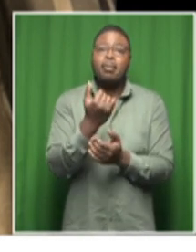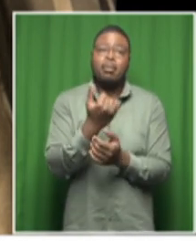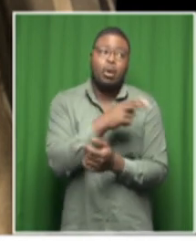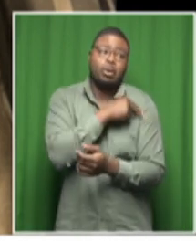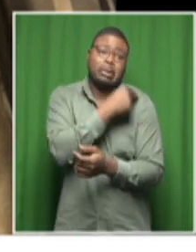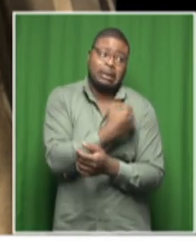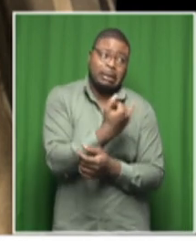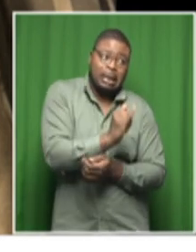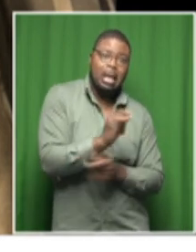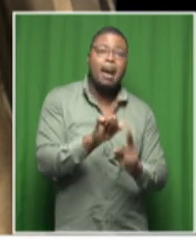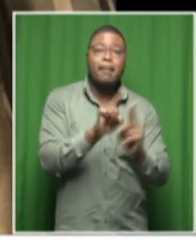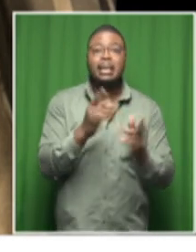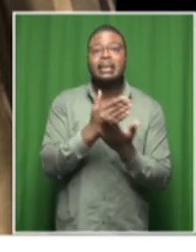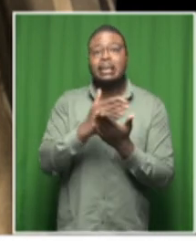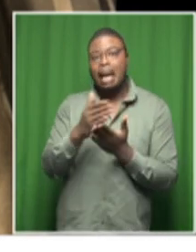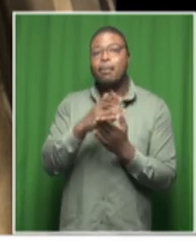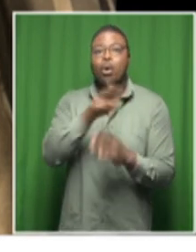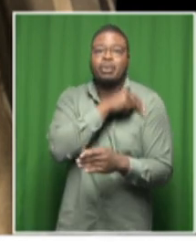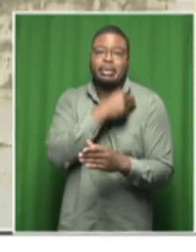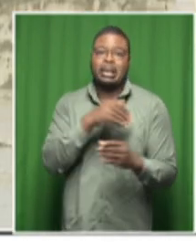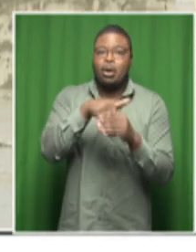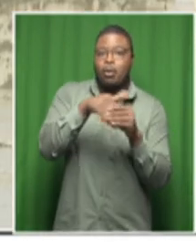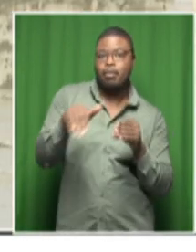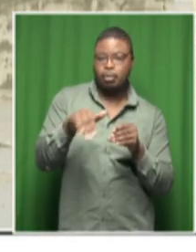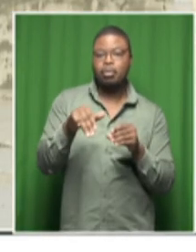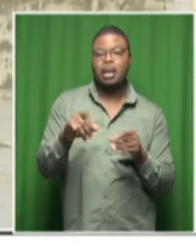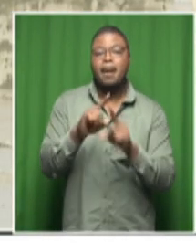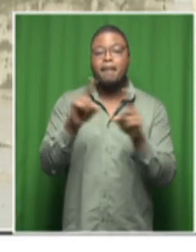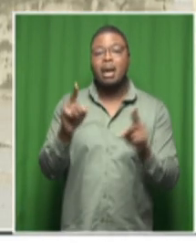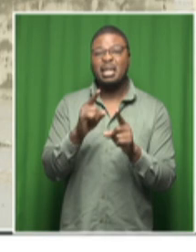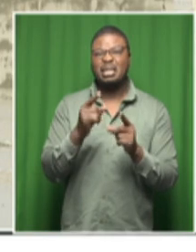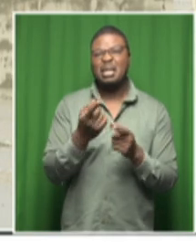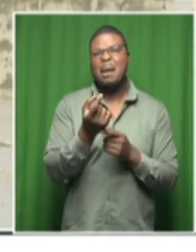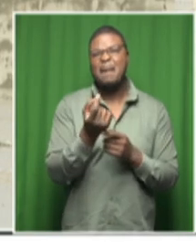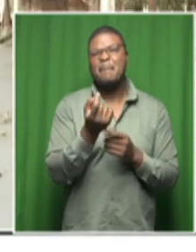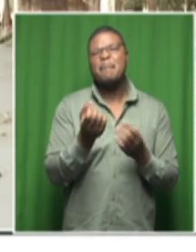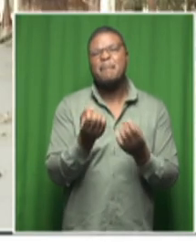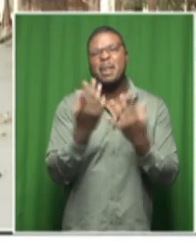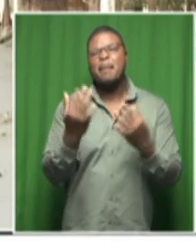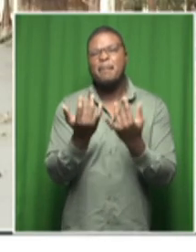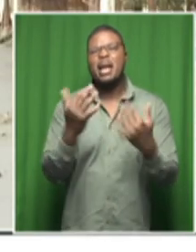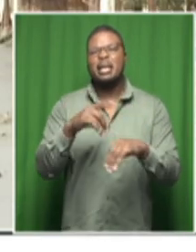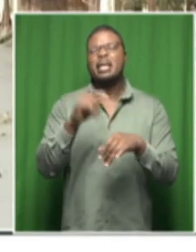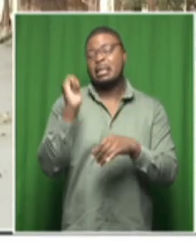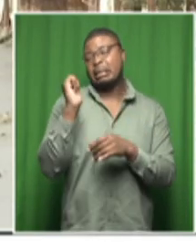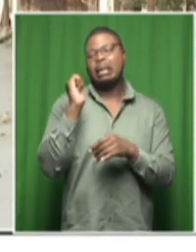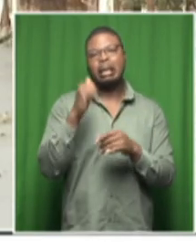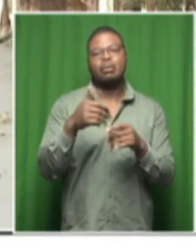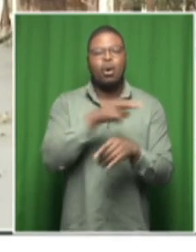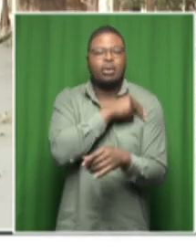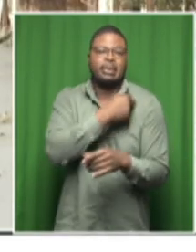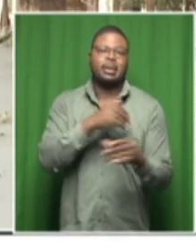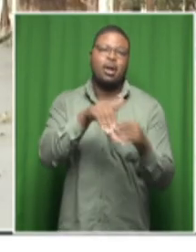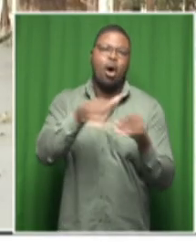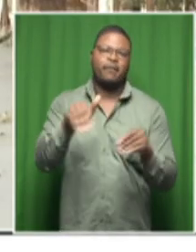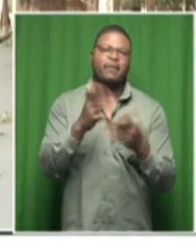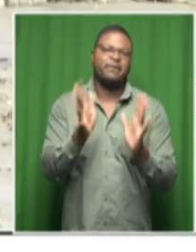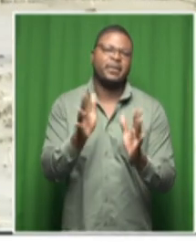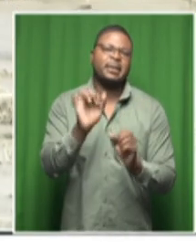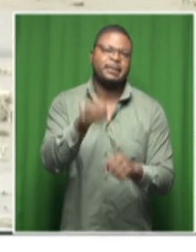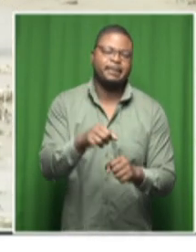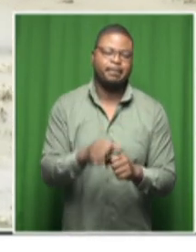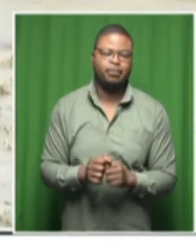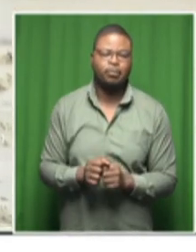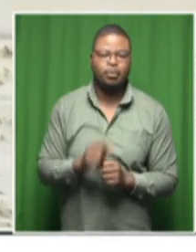quite a number of those were treated and released yesterday yesterday yeah so in terms of the